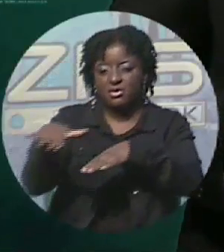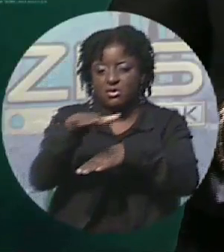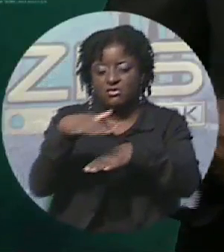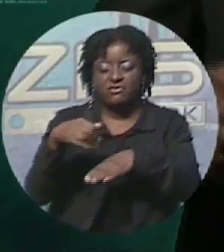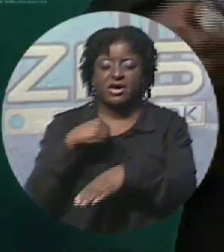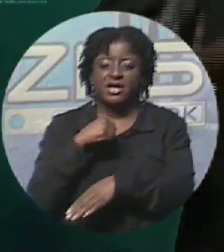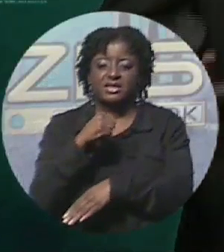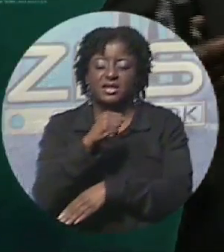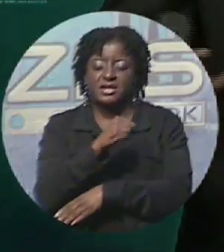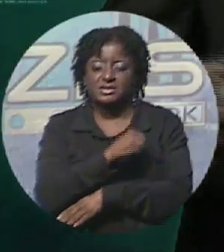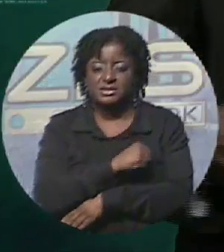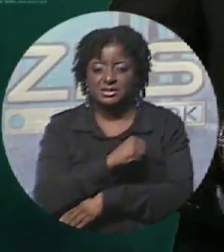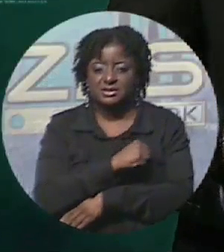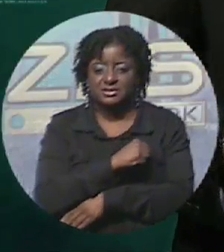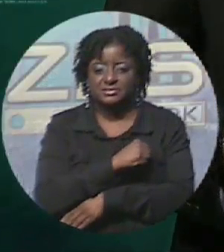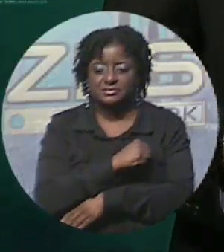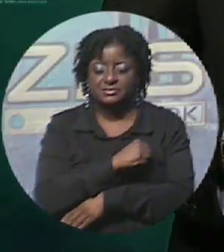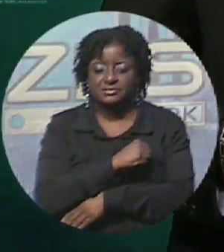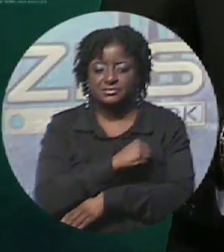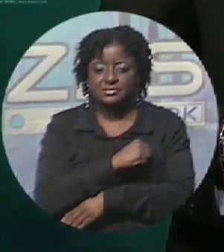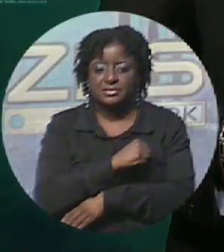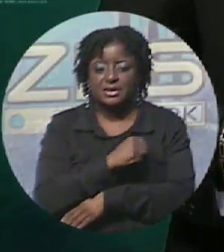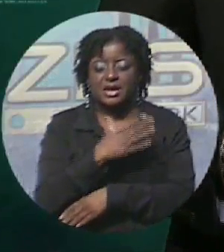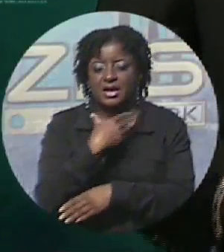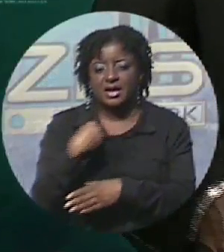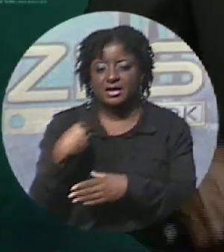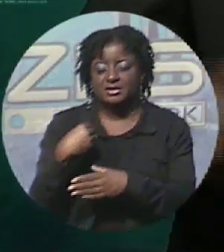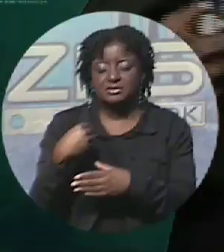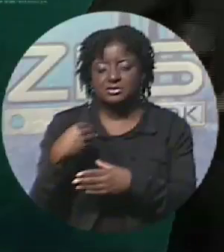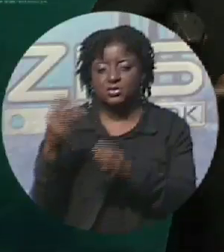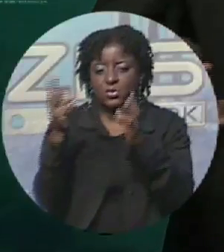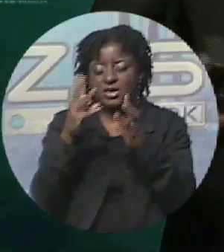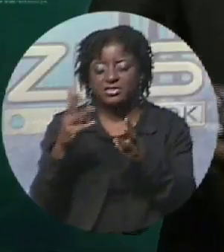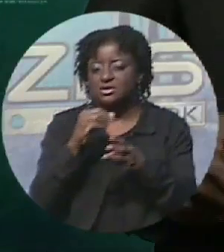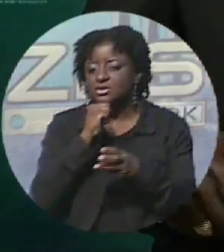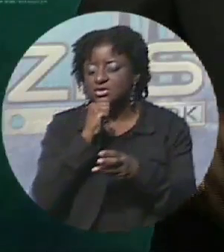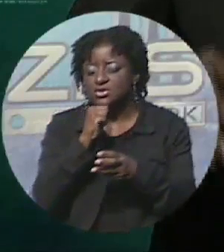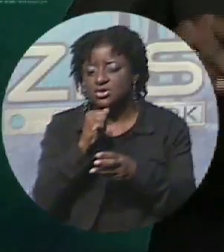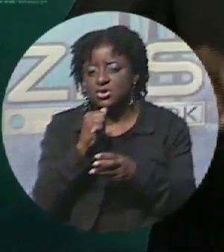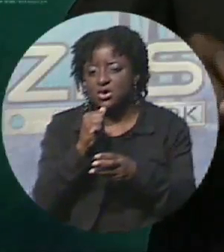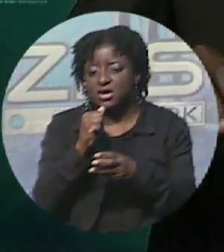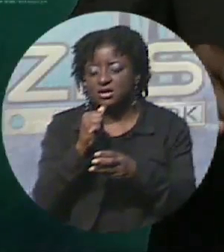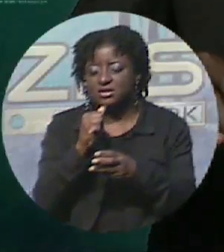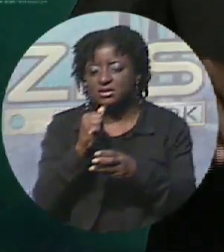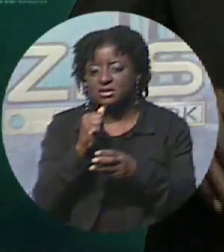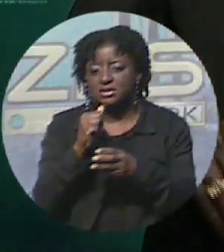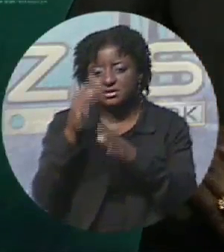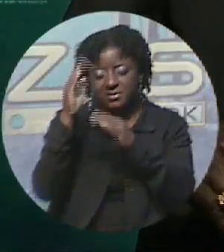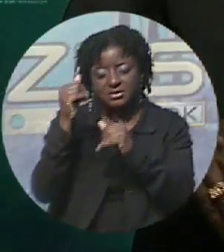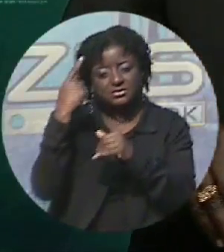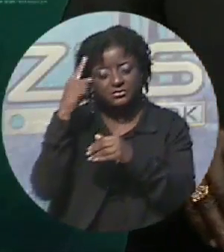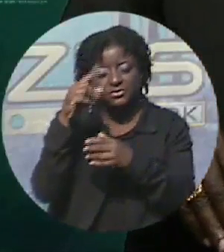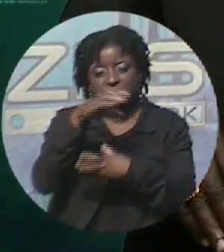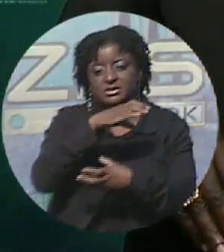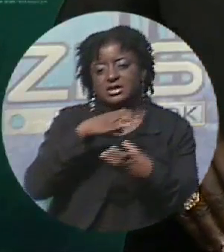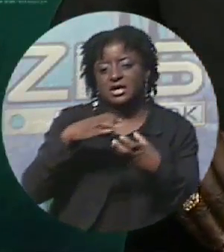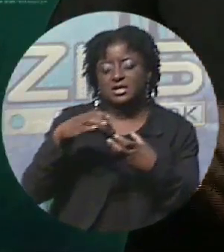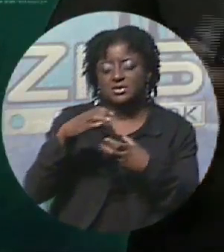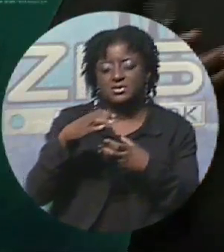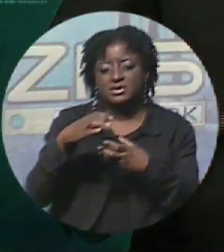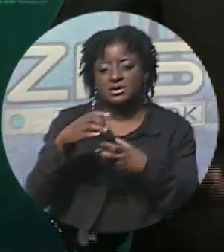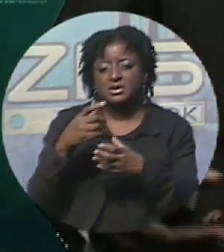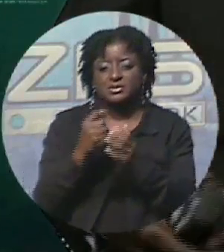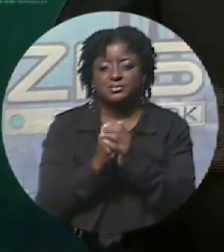westerlies, which are not conducive for tropical cyclone development. In addition to that, also the sea surface temperatures, they are below average.